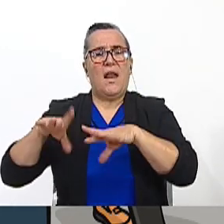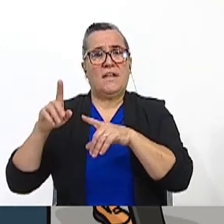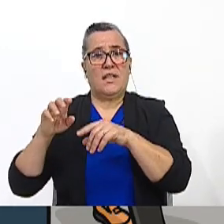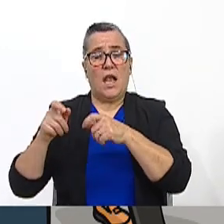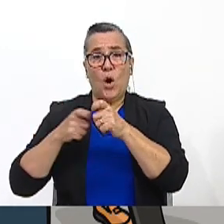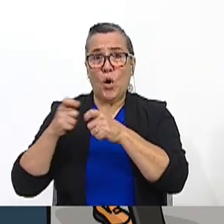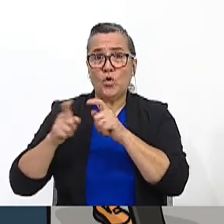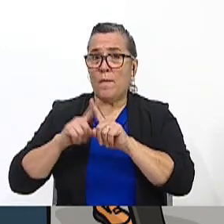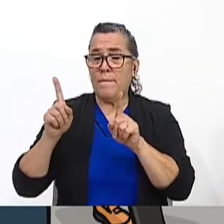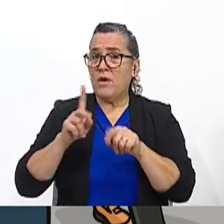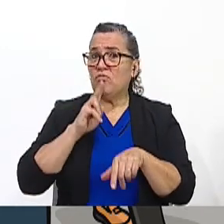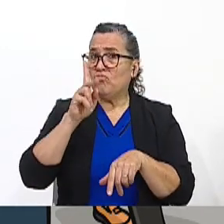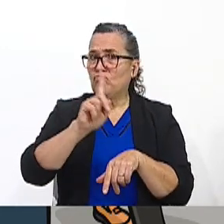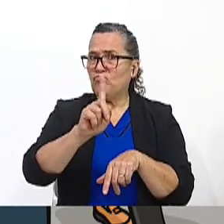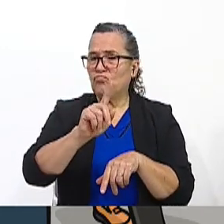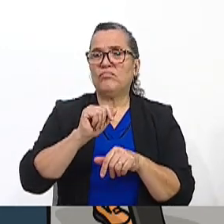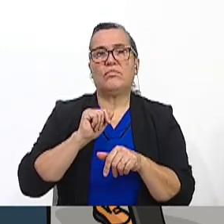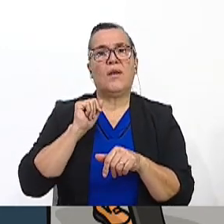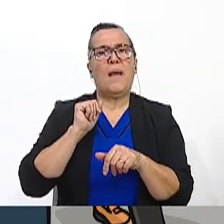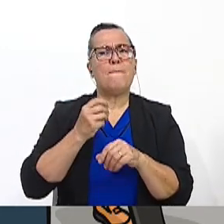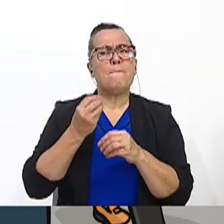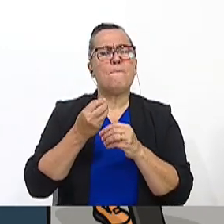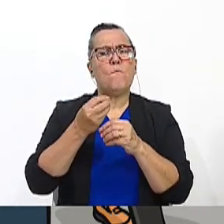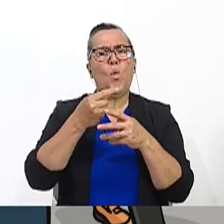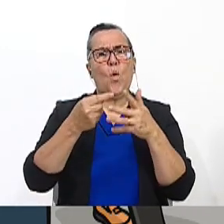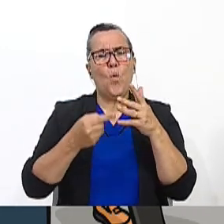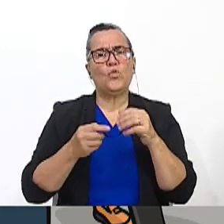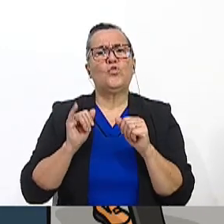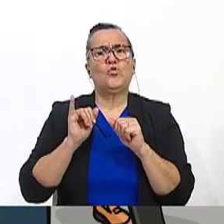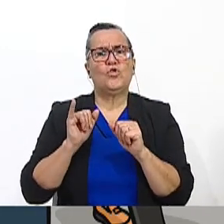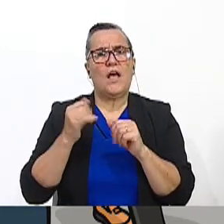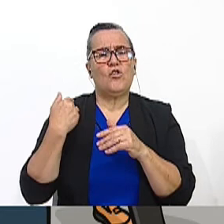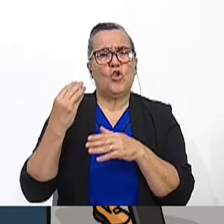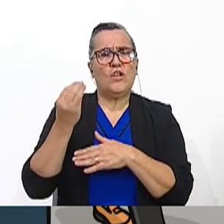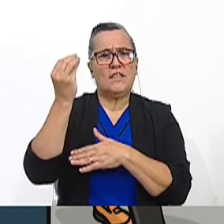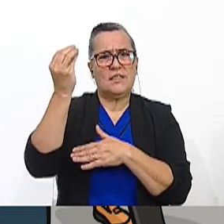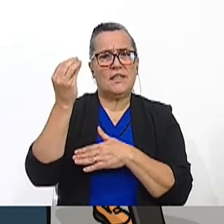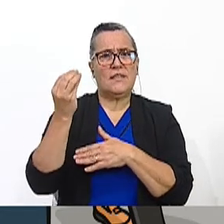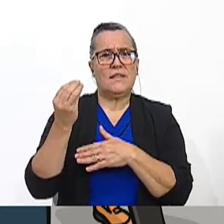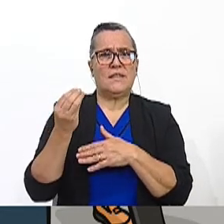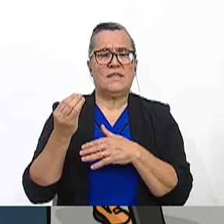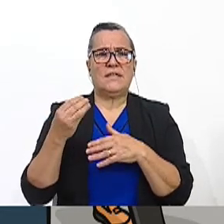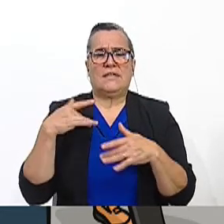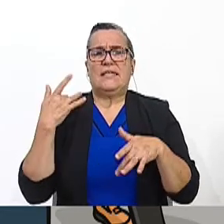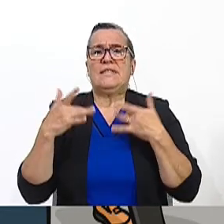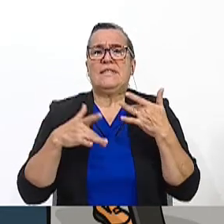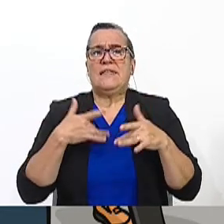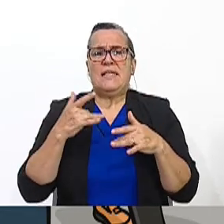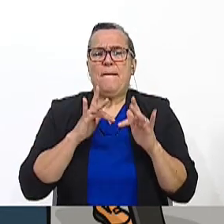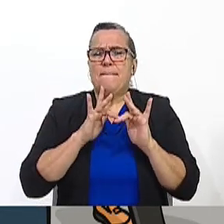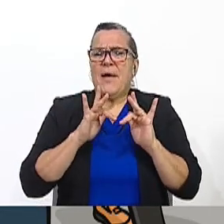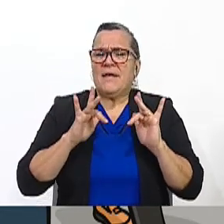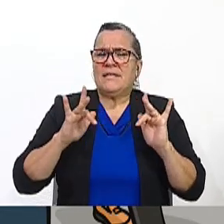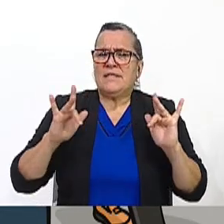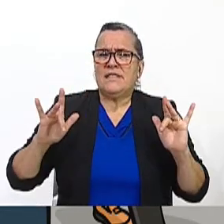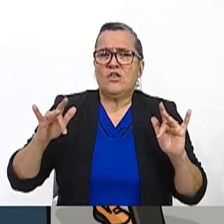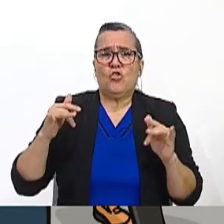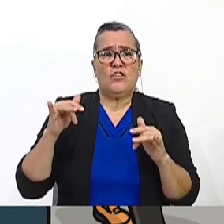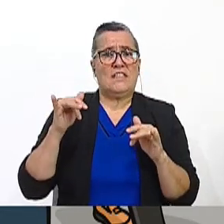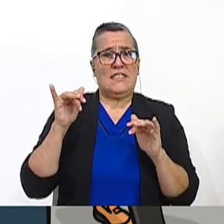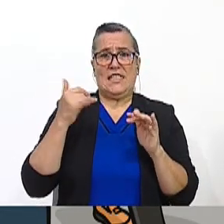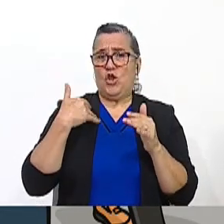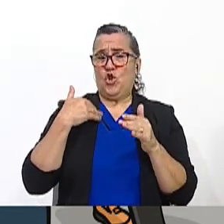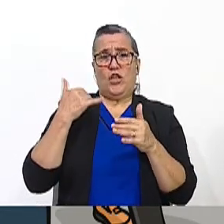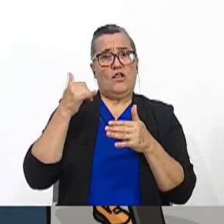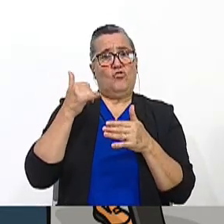But that's not true. There are many adolescents and adults who feel really empty if their phones are not just